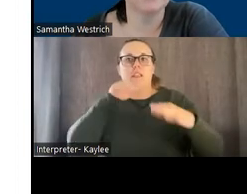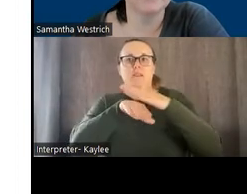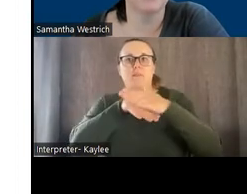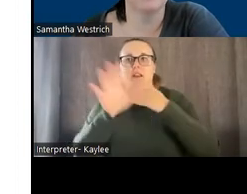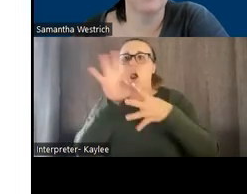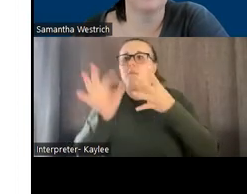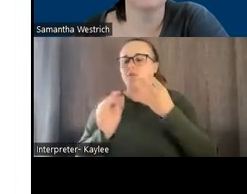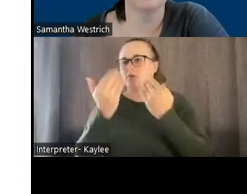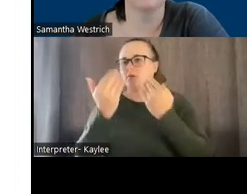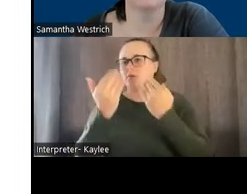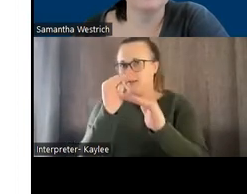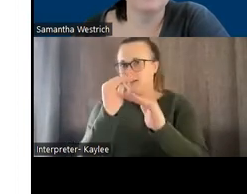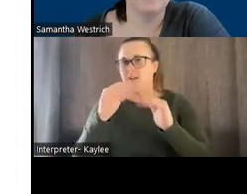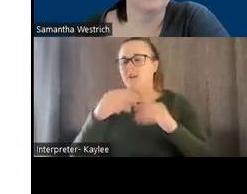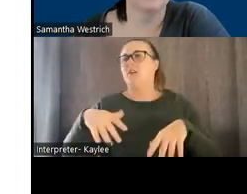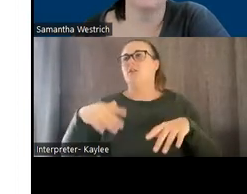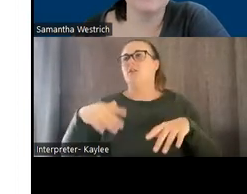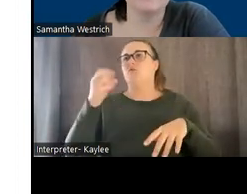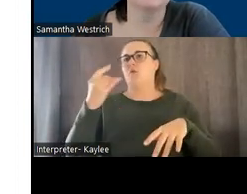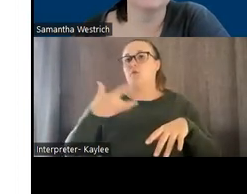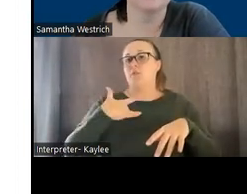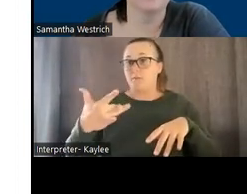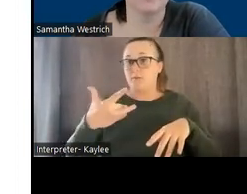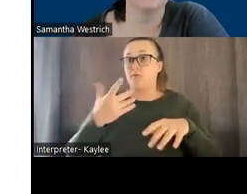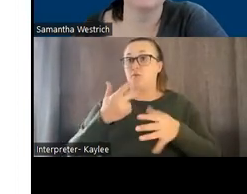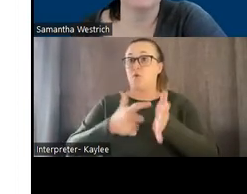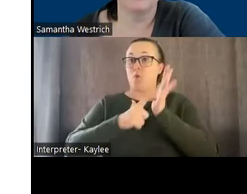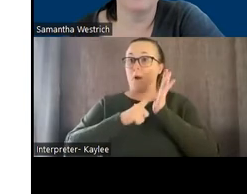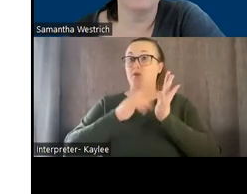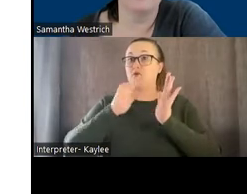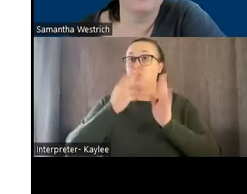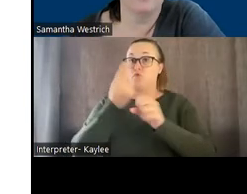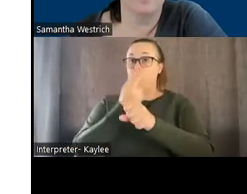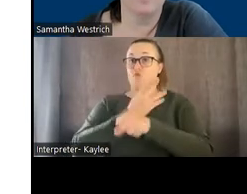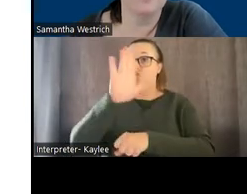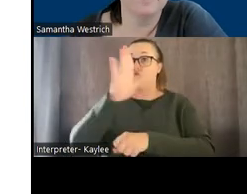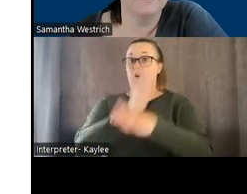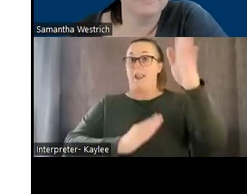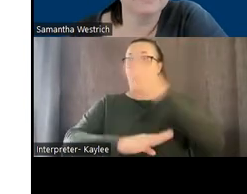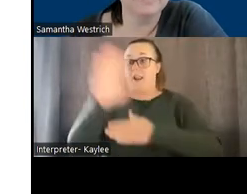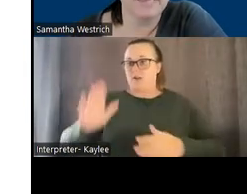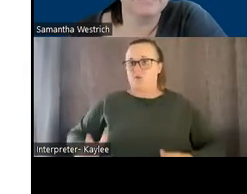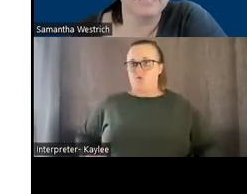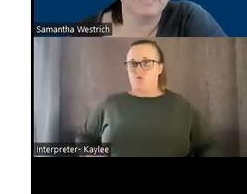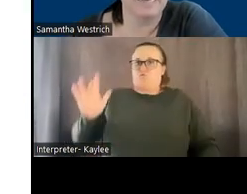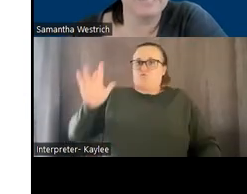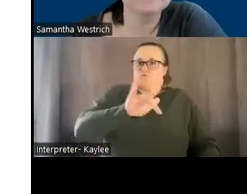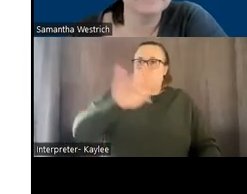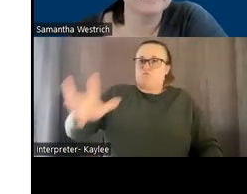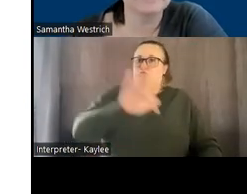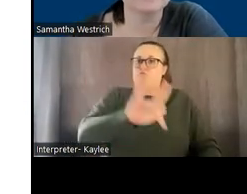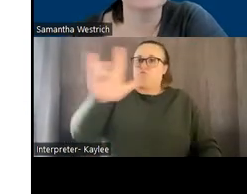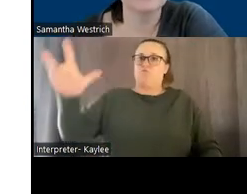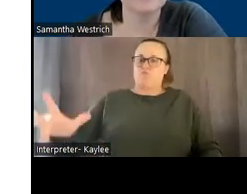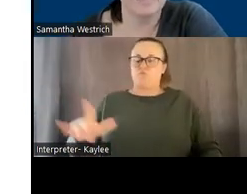typically is required to use their hand to push a button on the device. And then high